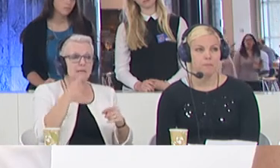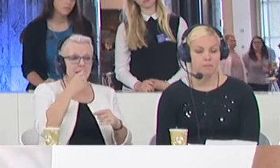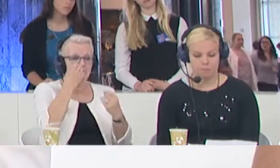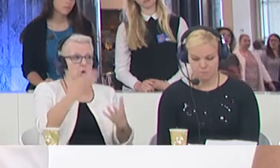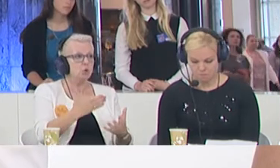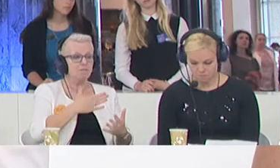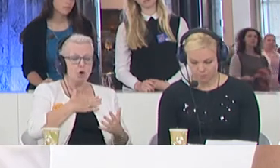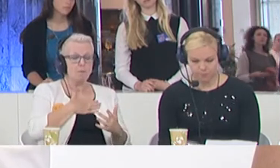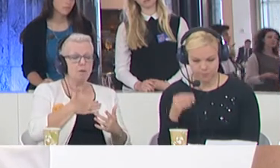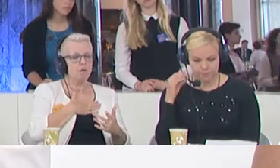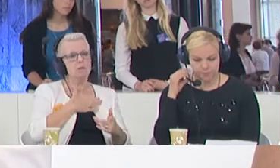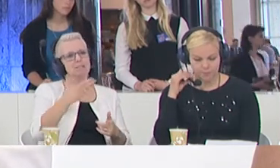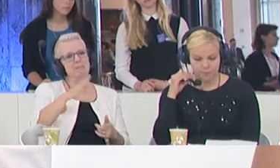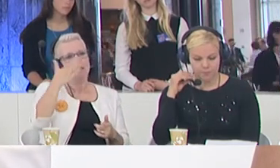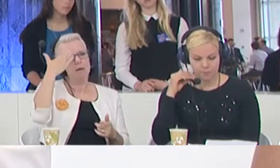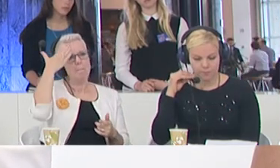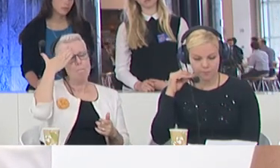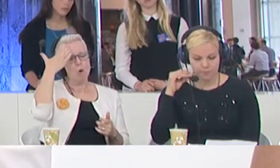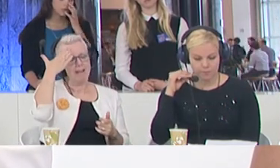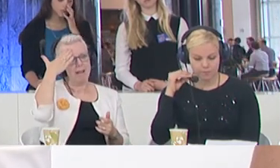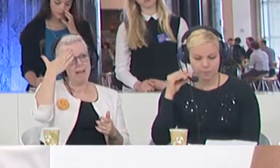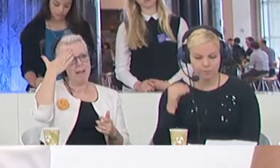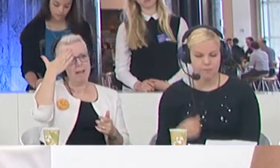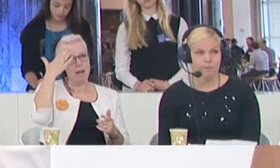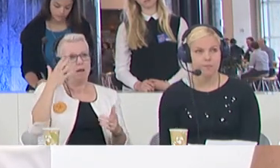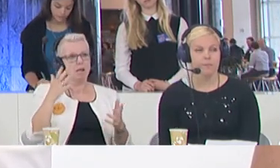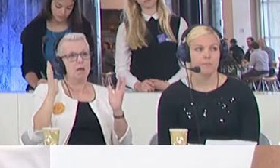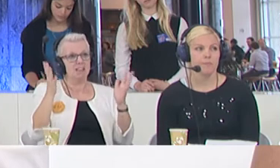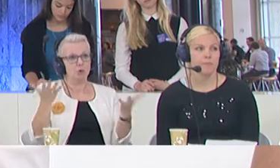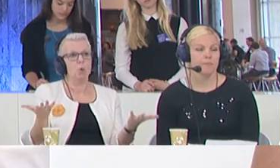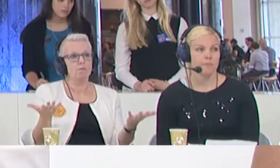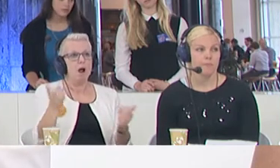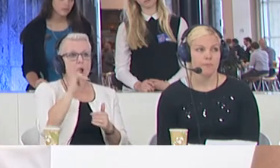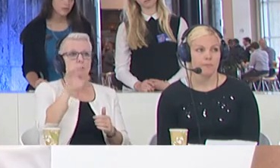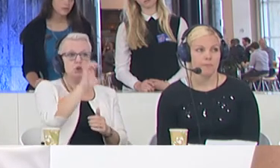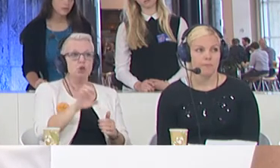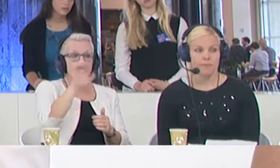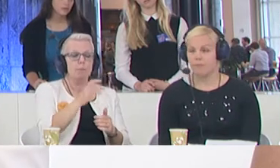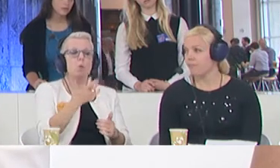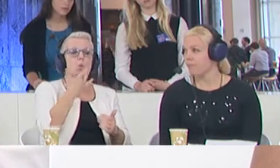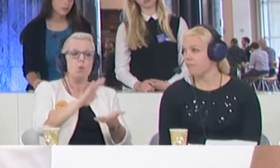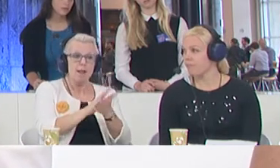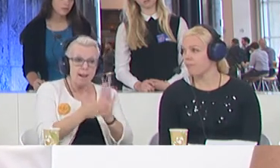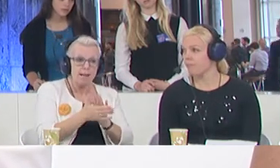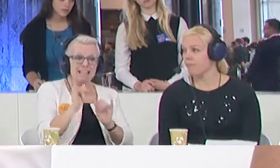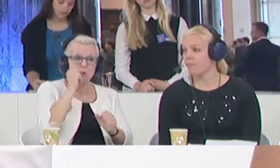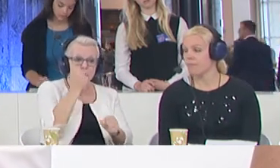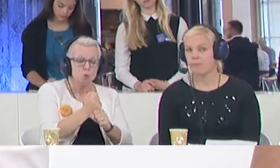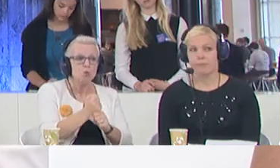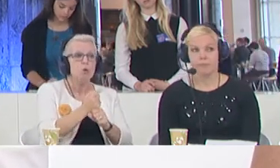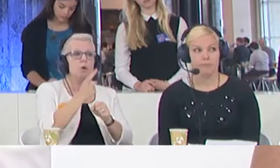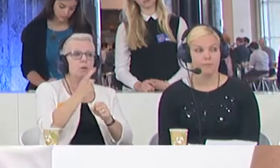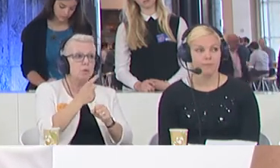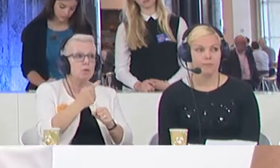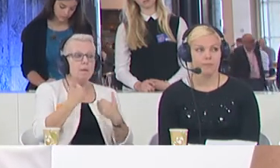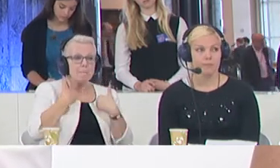to me, is a moral catastrophe. If actually Europe engages in anything that could basically